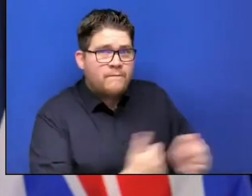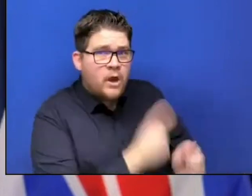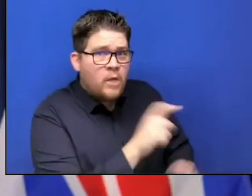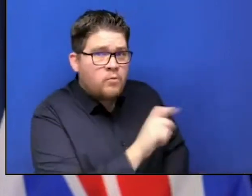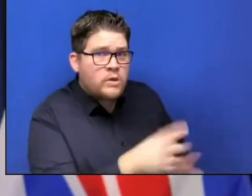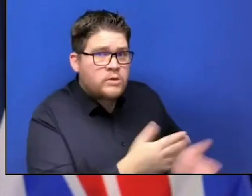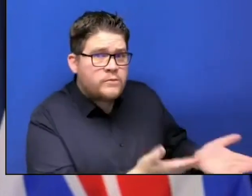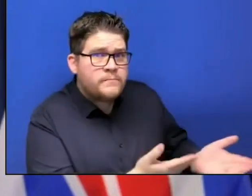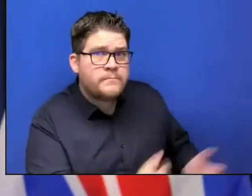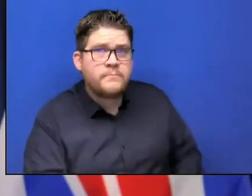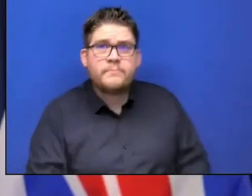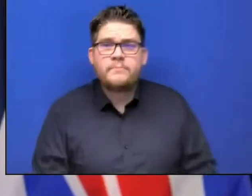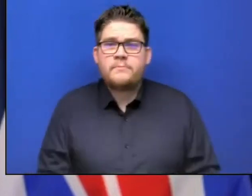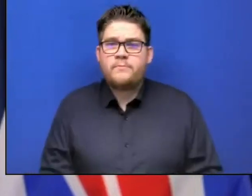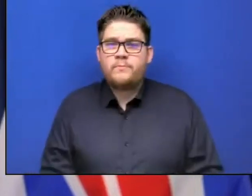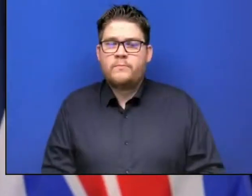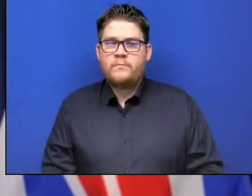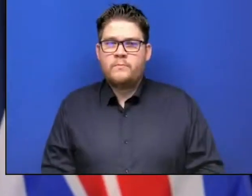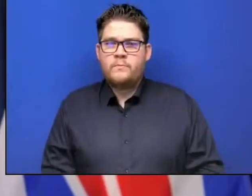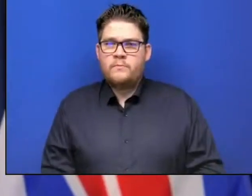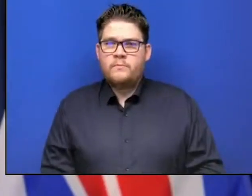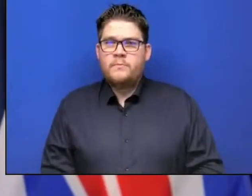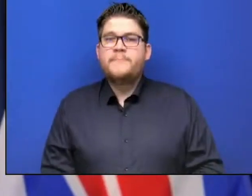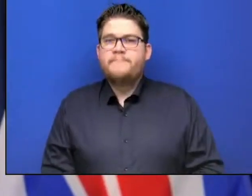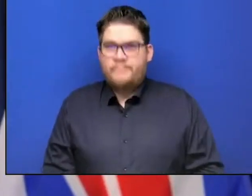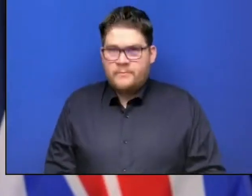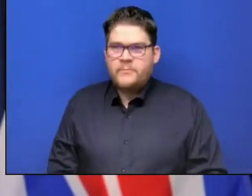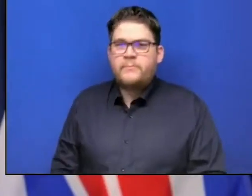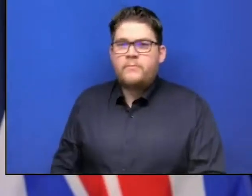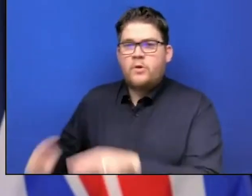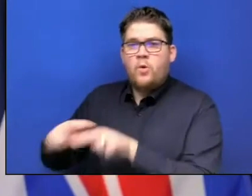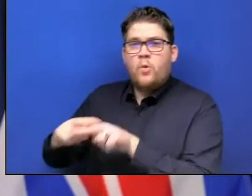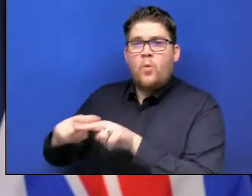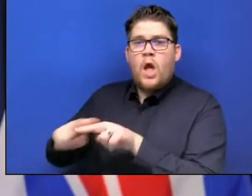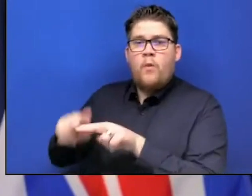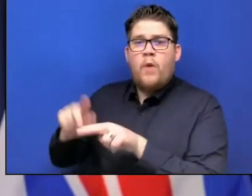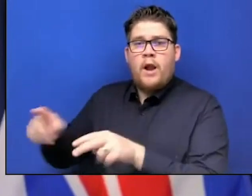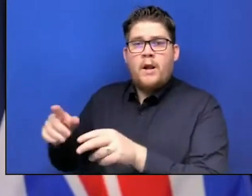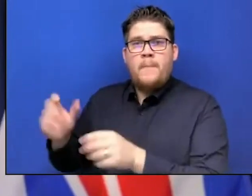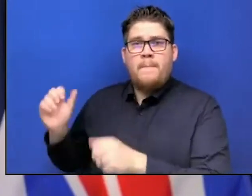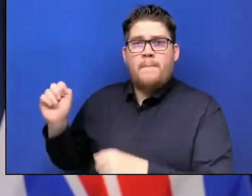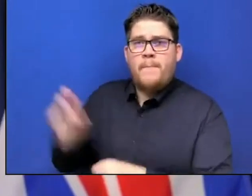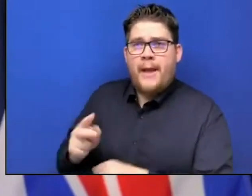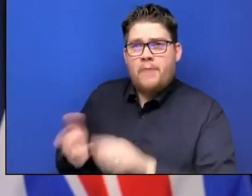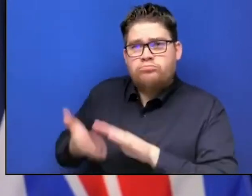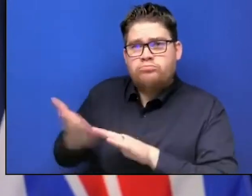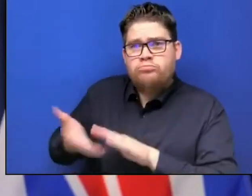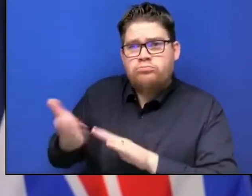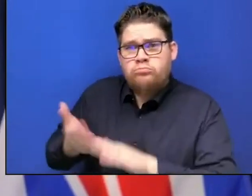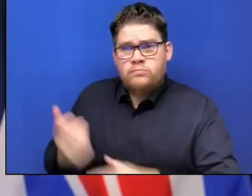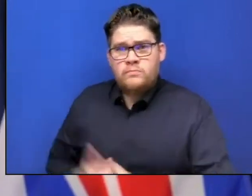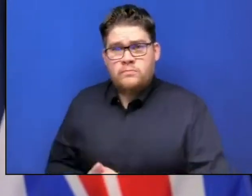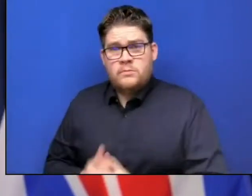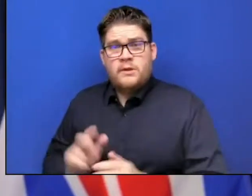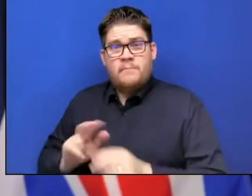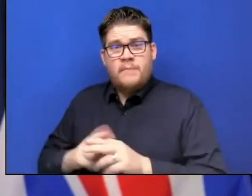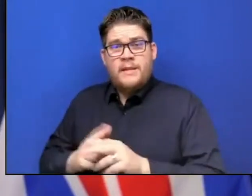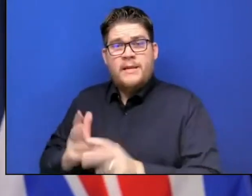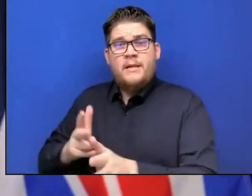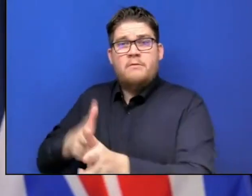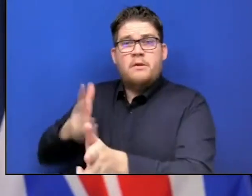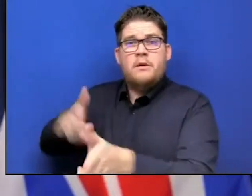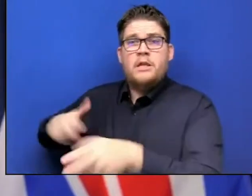Yes. So with the rail system expected back online, will there be significant backup of rail traffic? Can